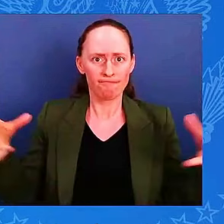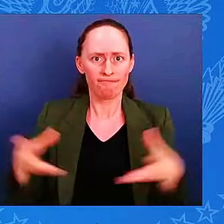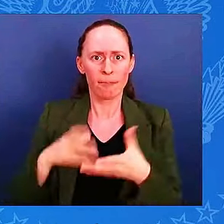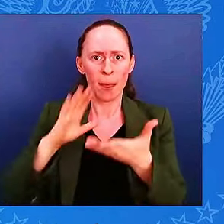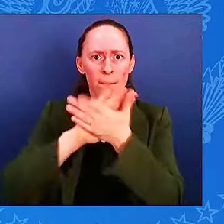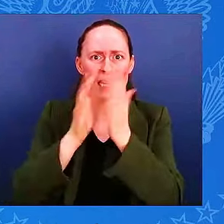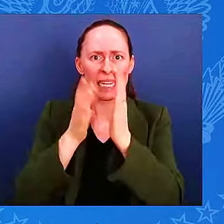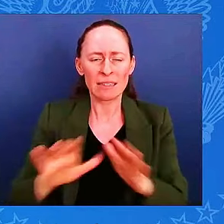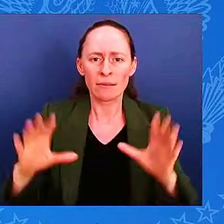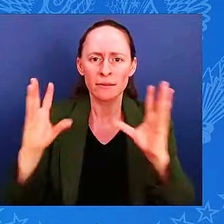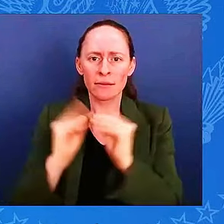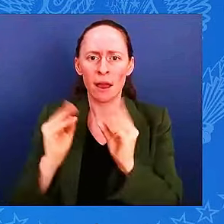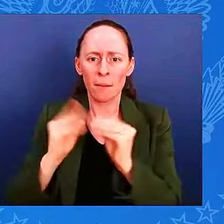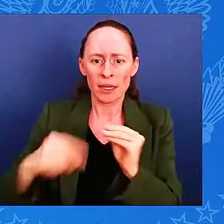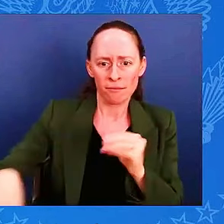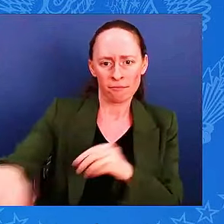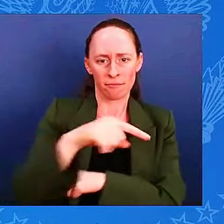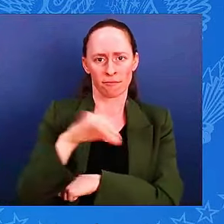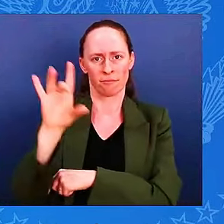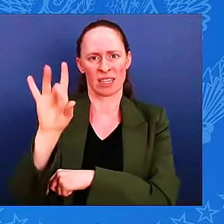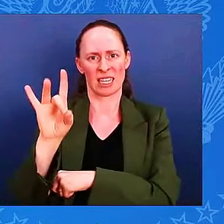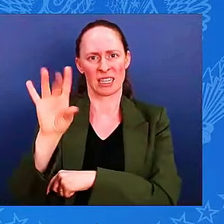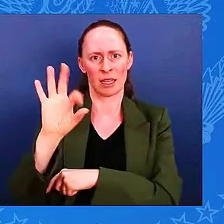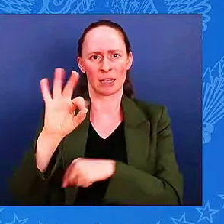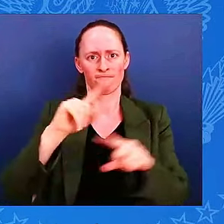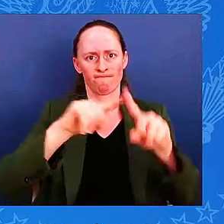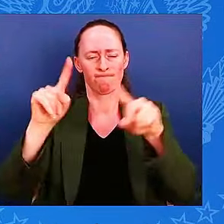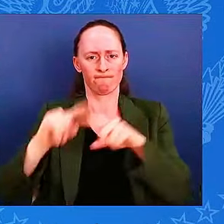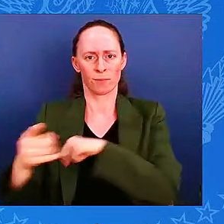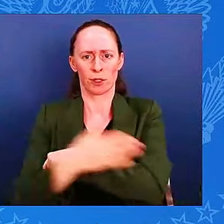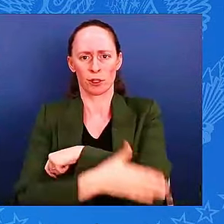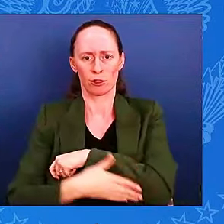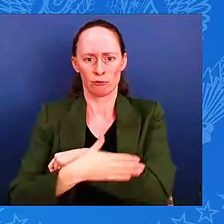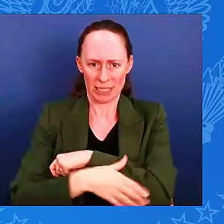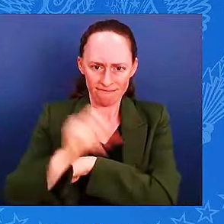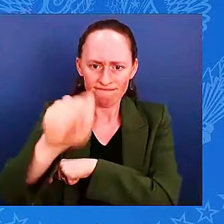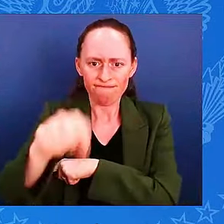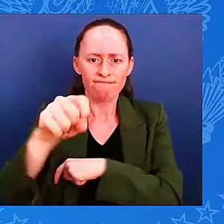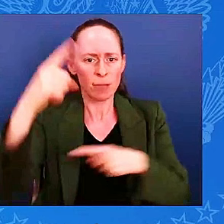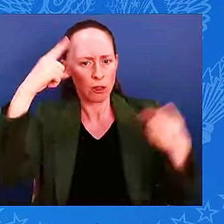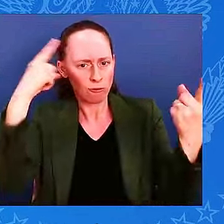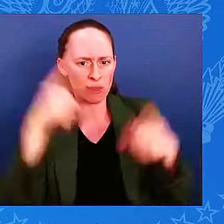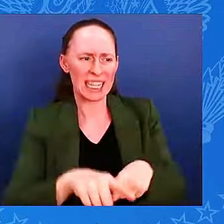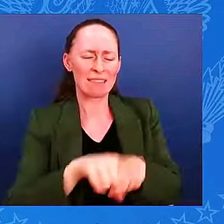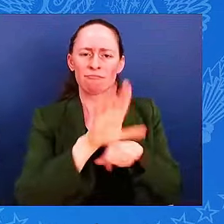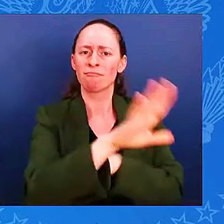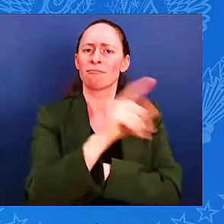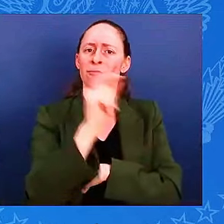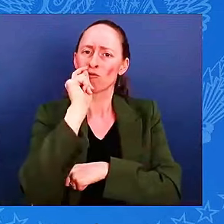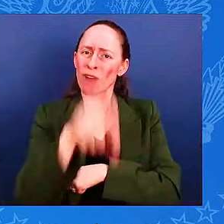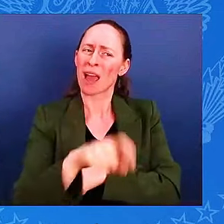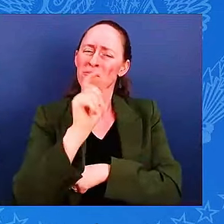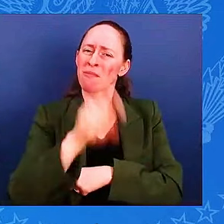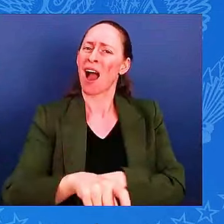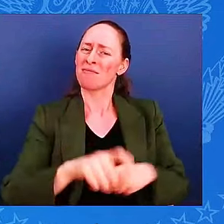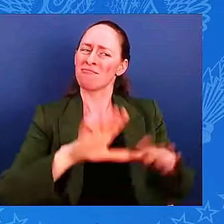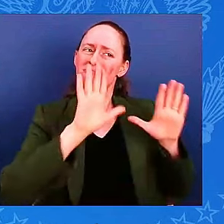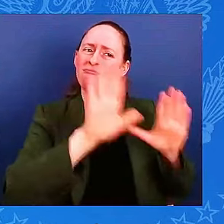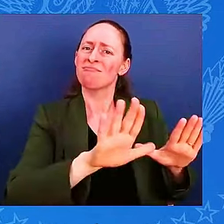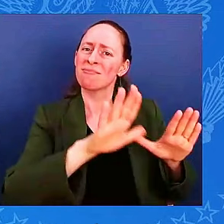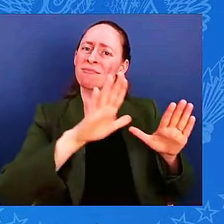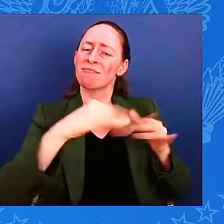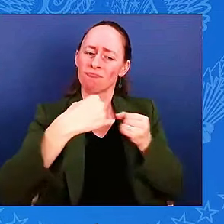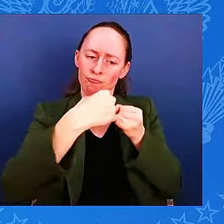integrity must be the basis of any sustainable peace settlement. And that has to be our starting point.